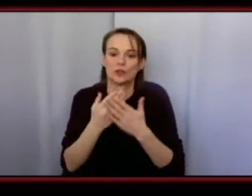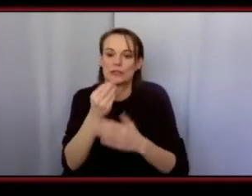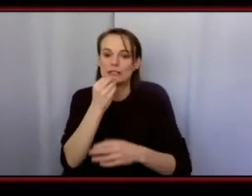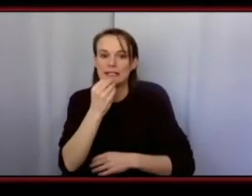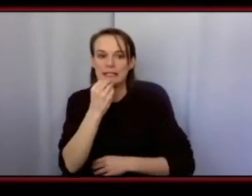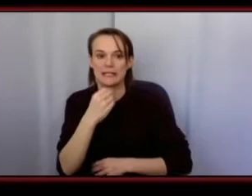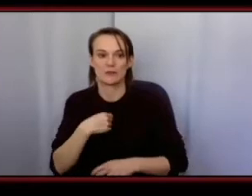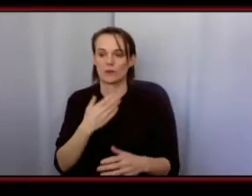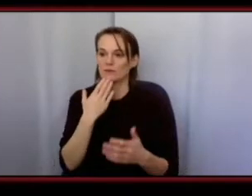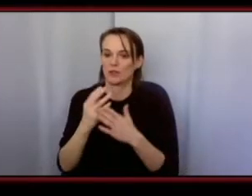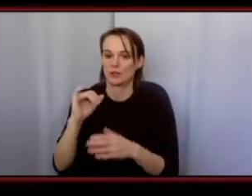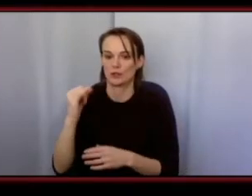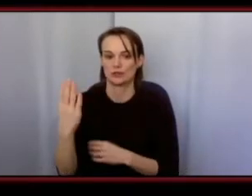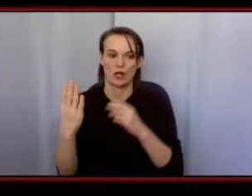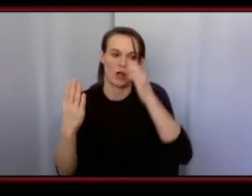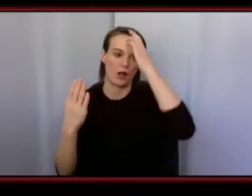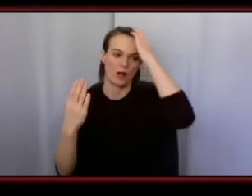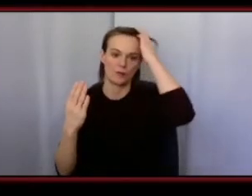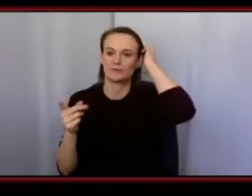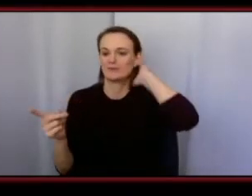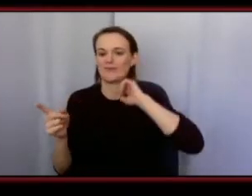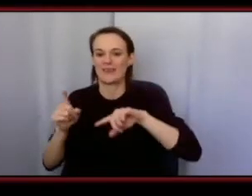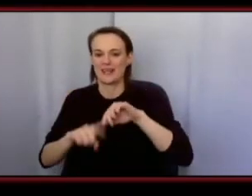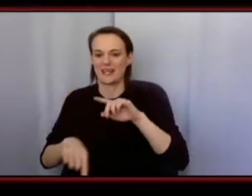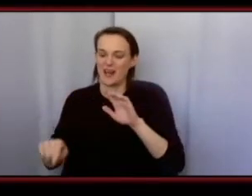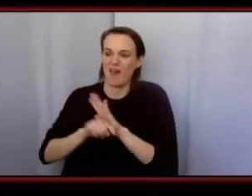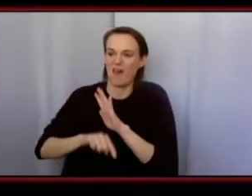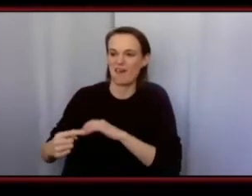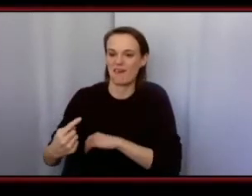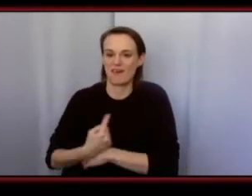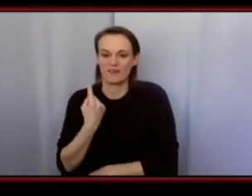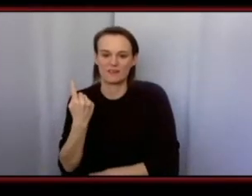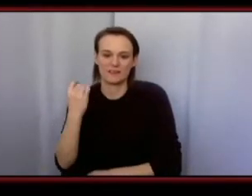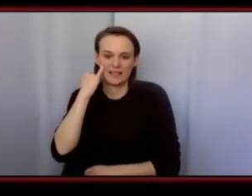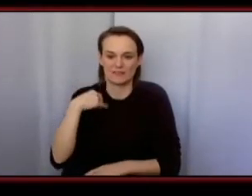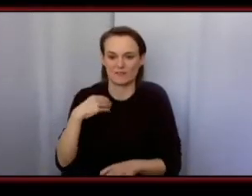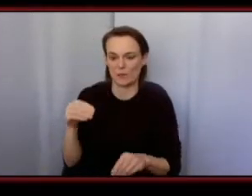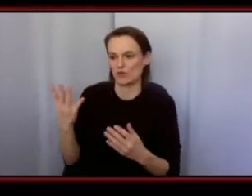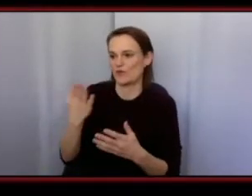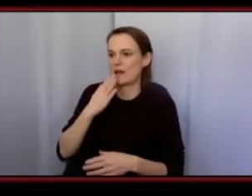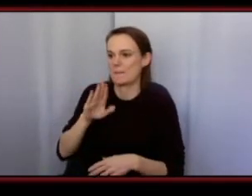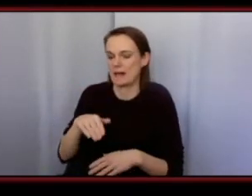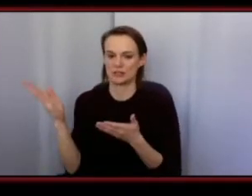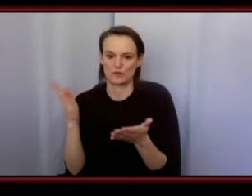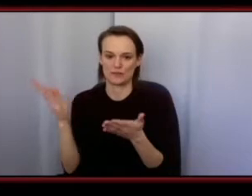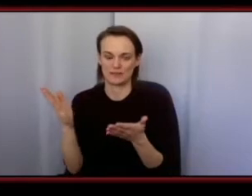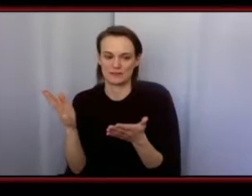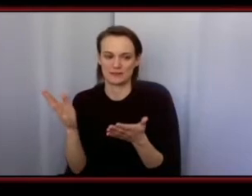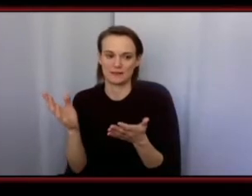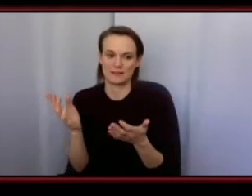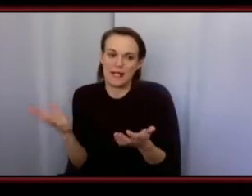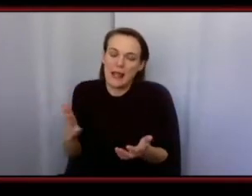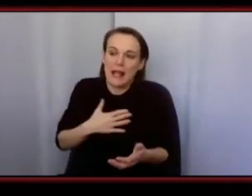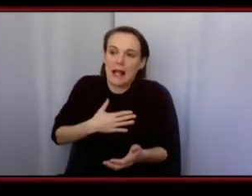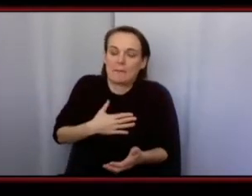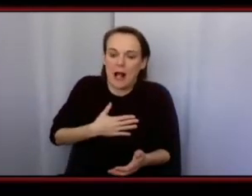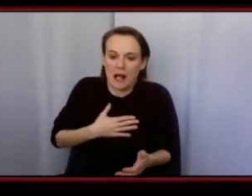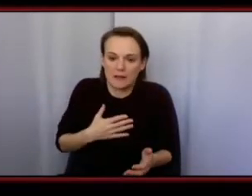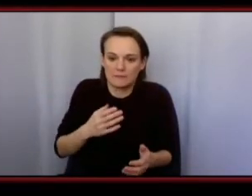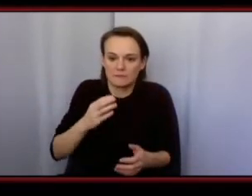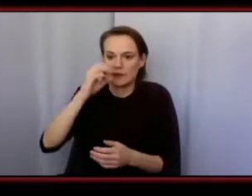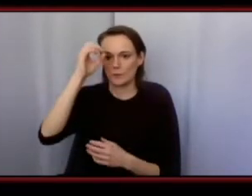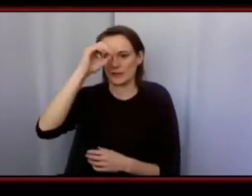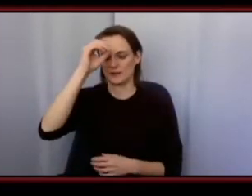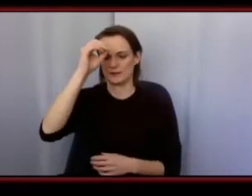job they can't snag that away um for me i think that's in the forefront where i talk